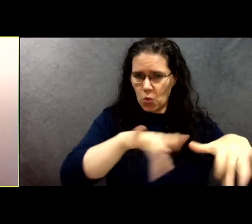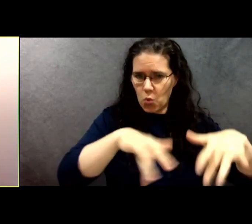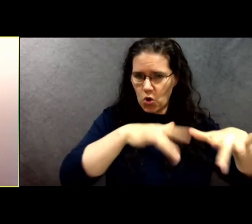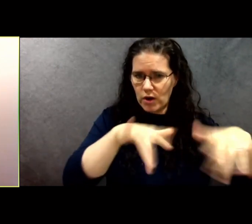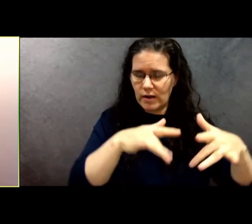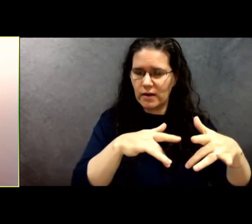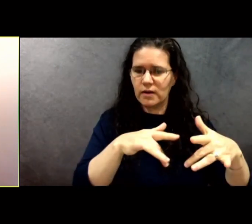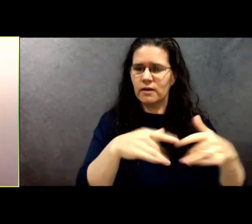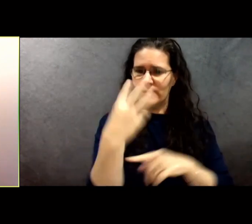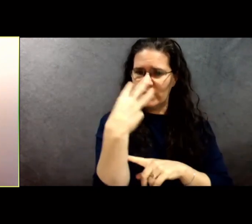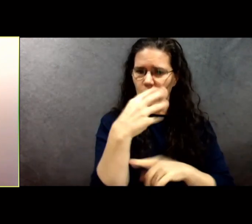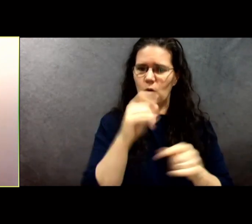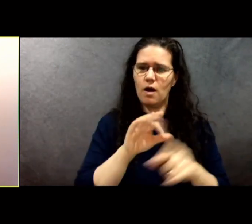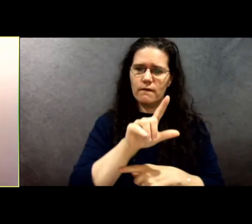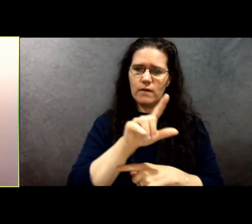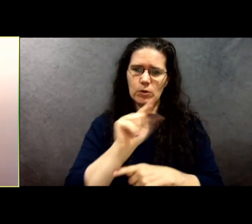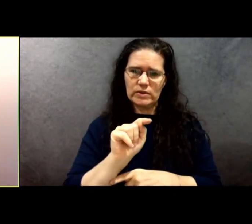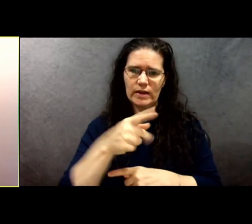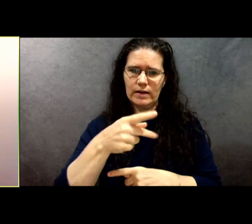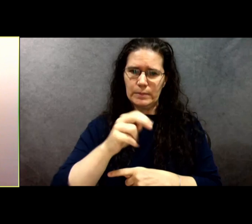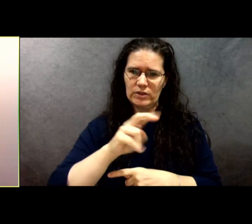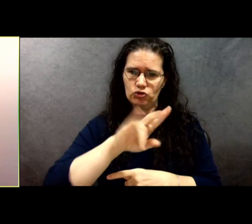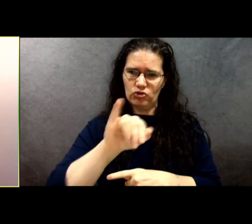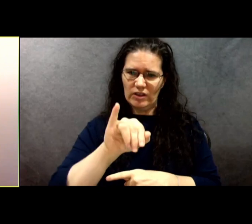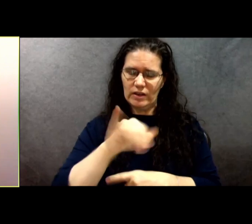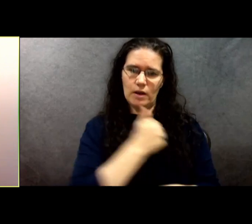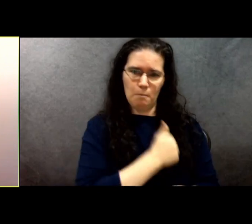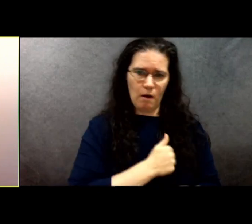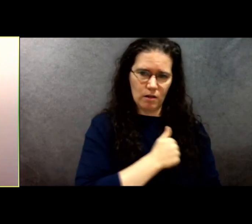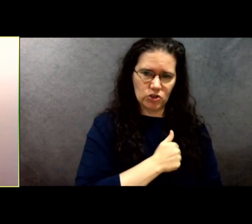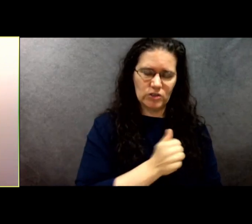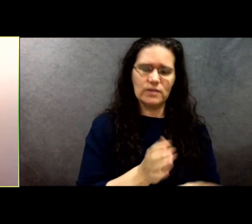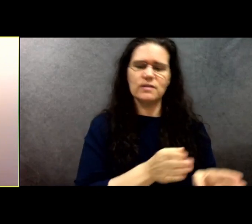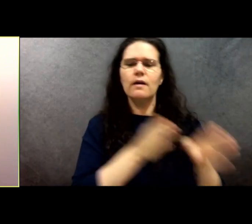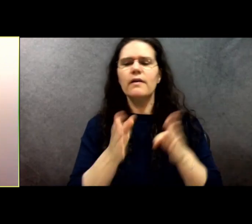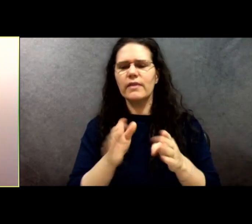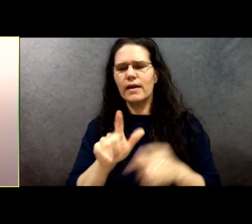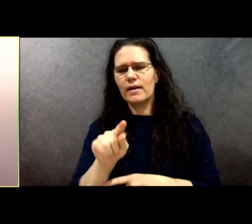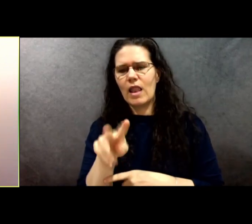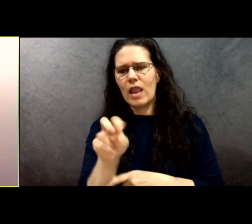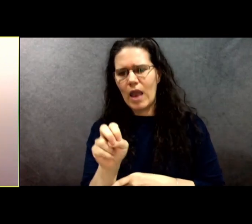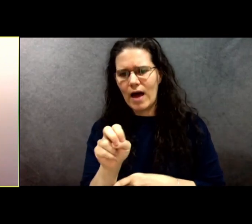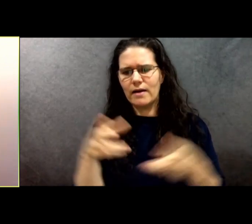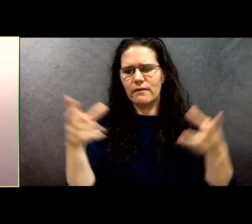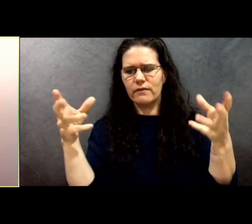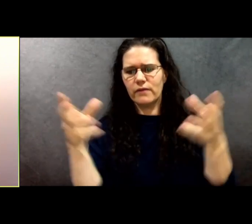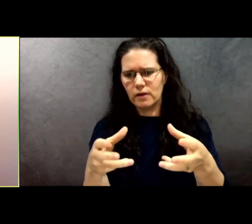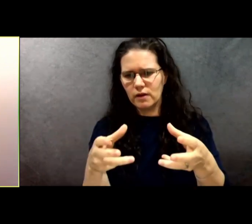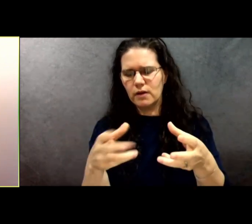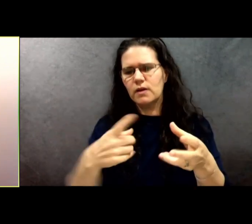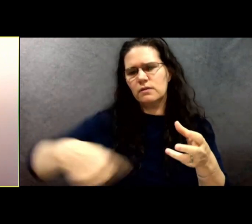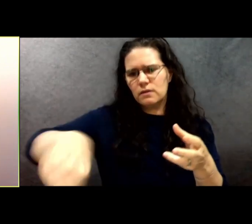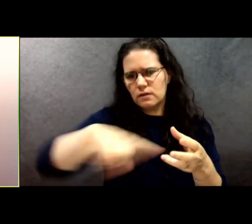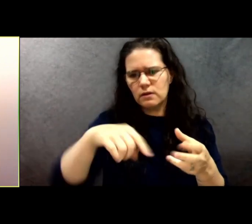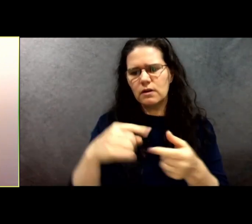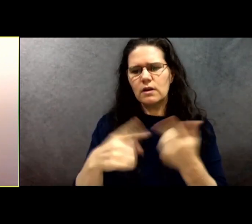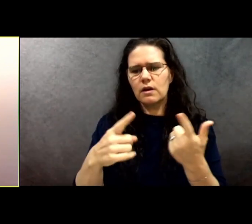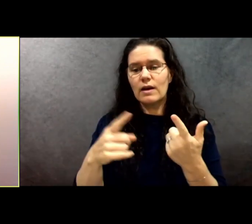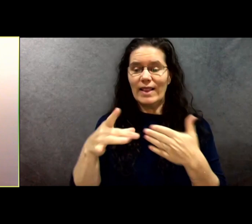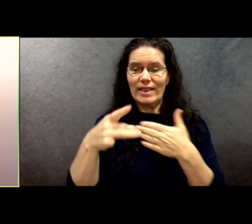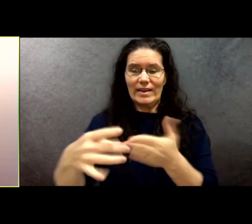Pedrini, led by Michael Curry Esquire, former president of the Boston branch of the NAACP.